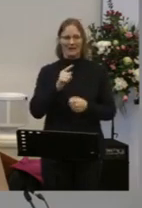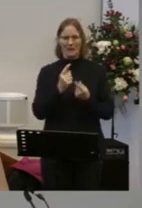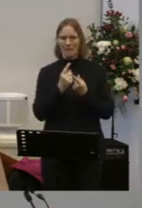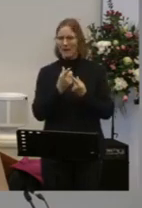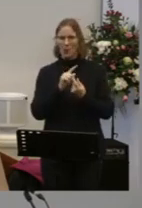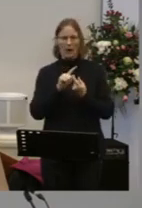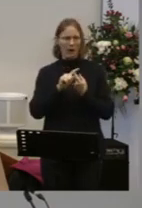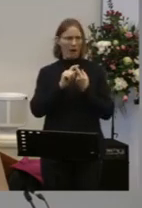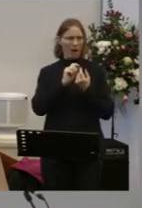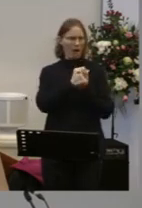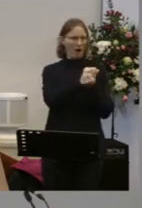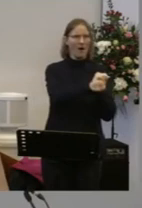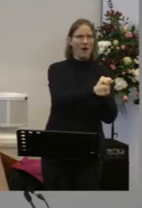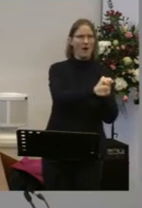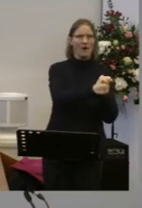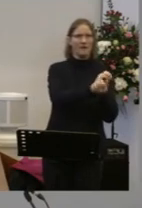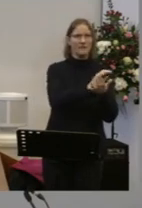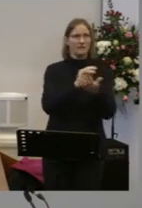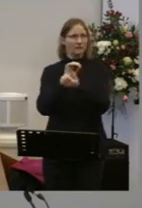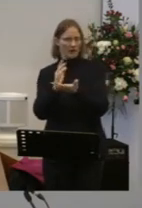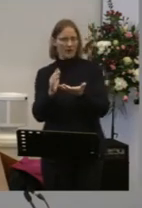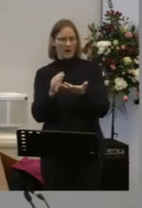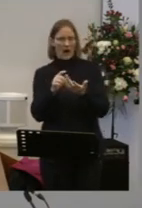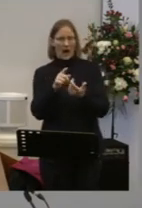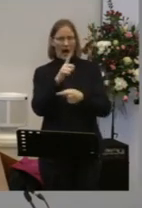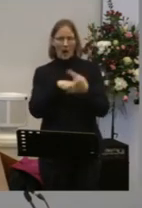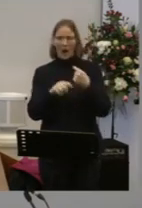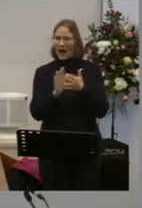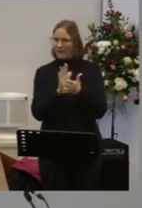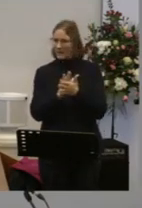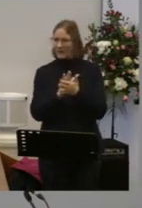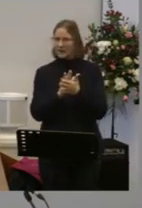contentment Is entirely dependent on it